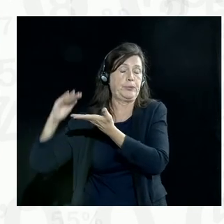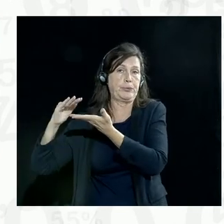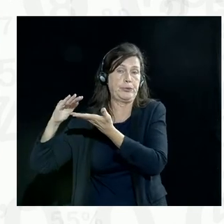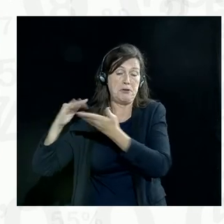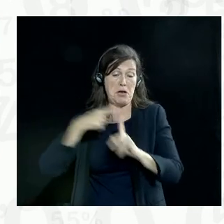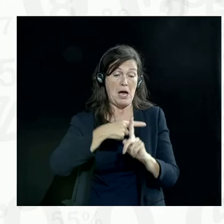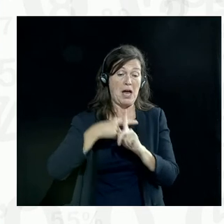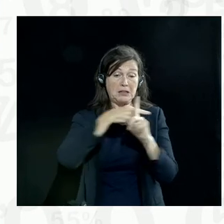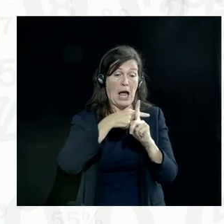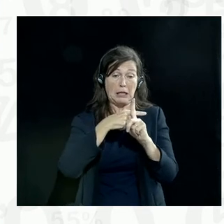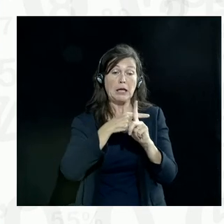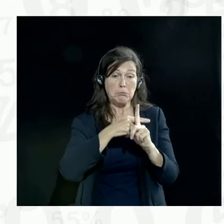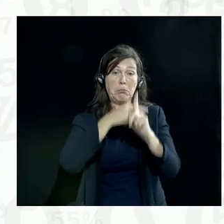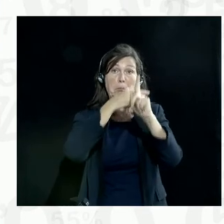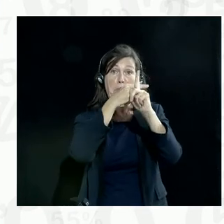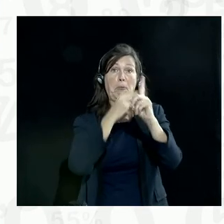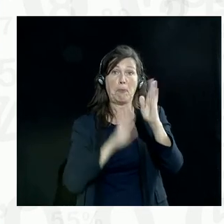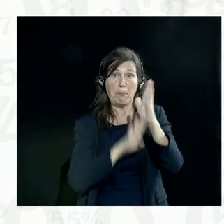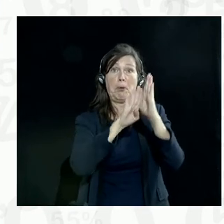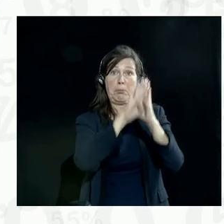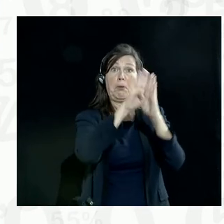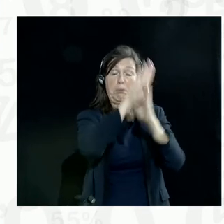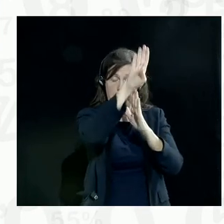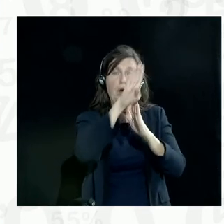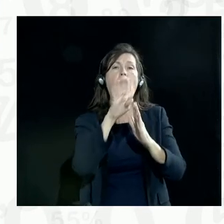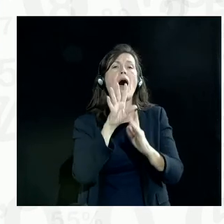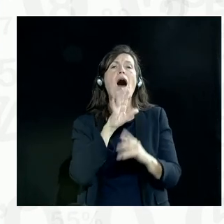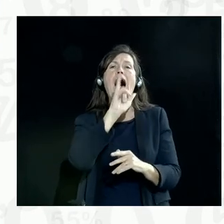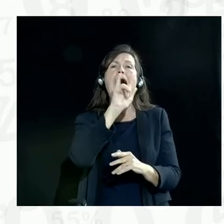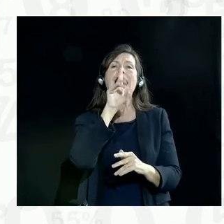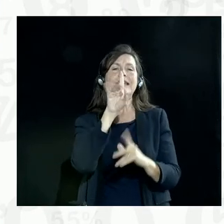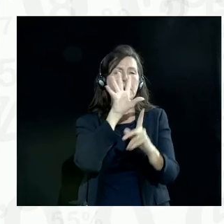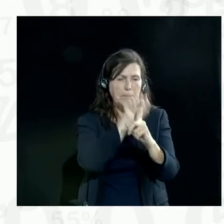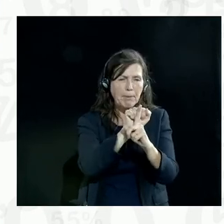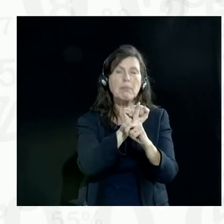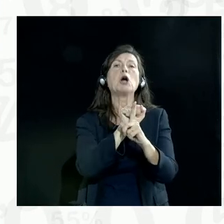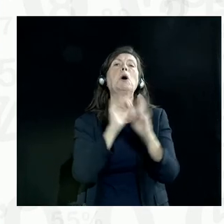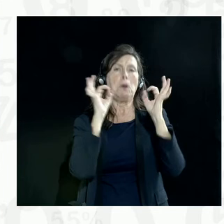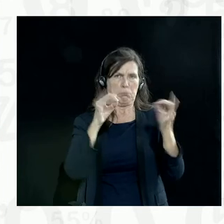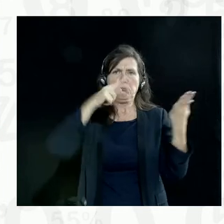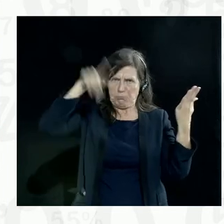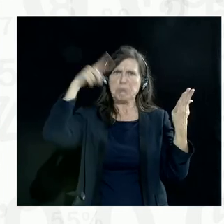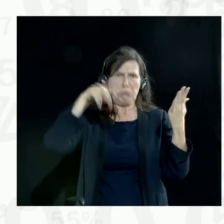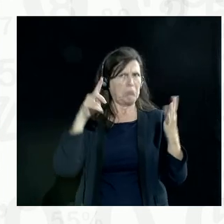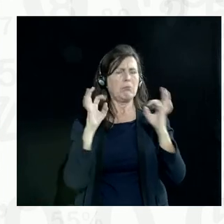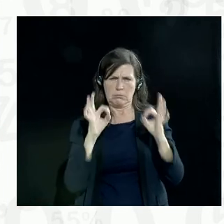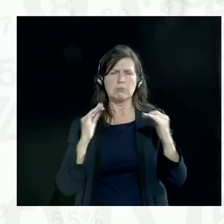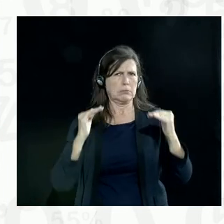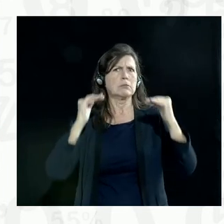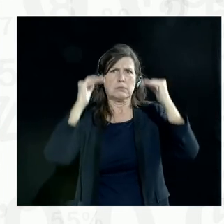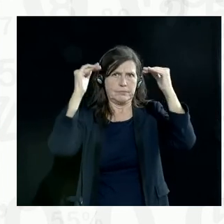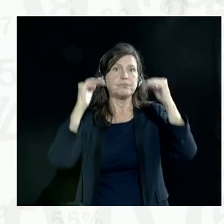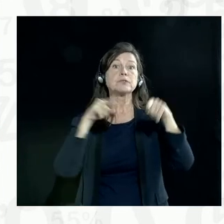has improved, because identifications are far more authentic and so on. So a lot of this has actually been far more